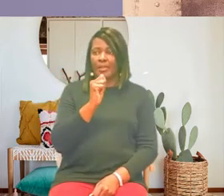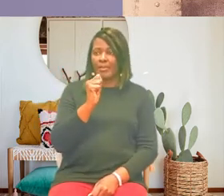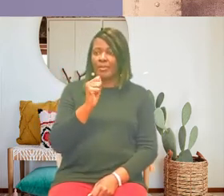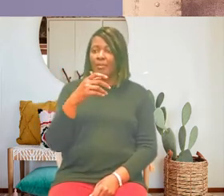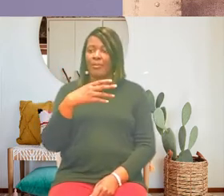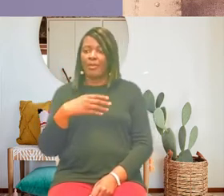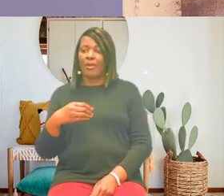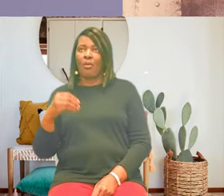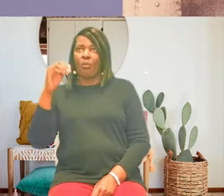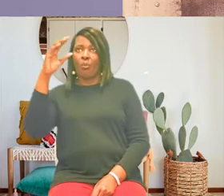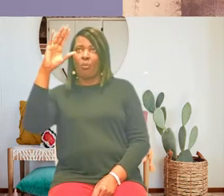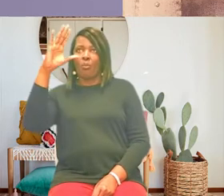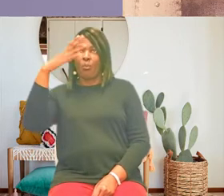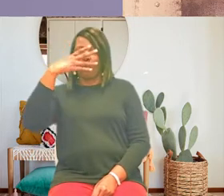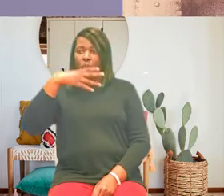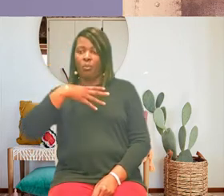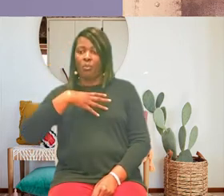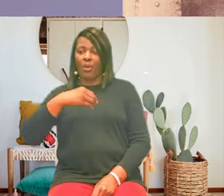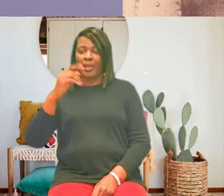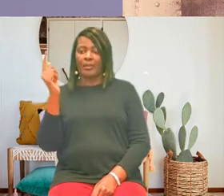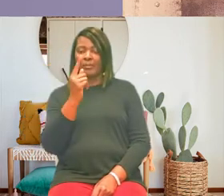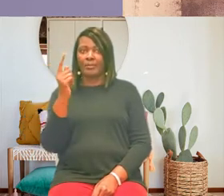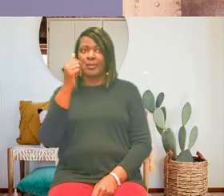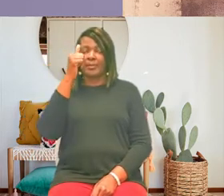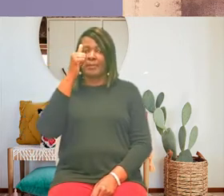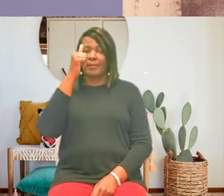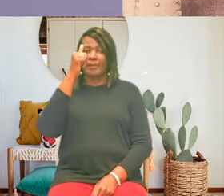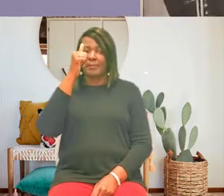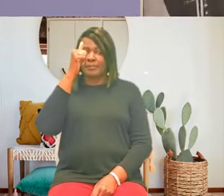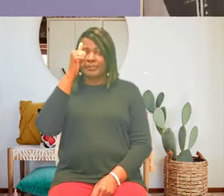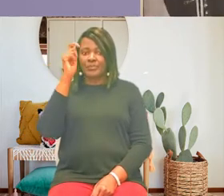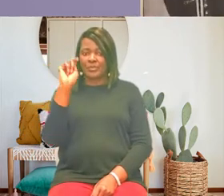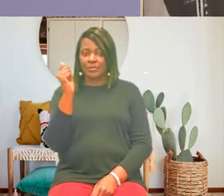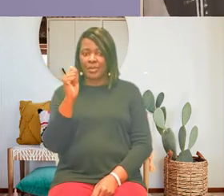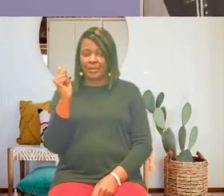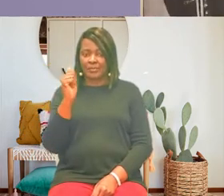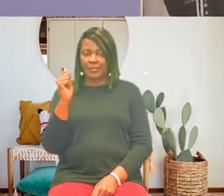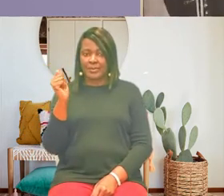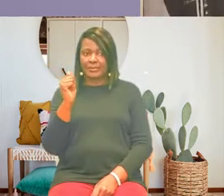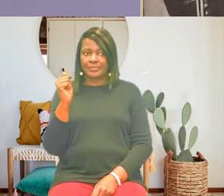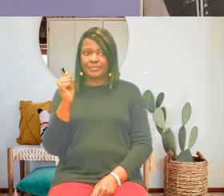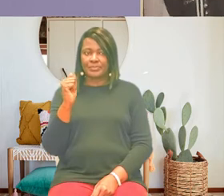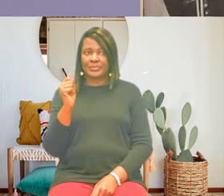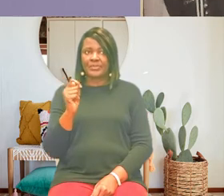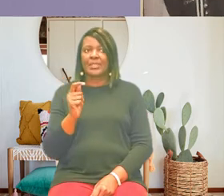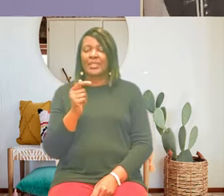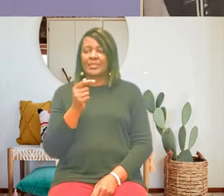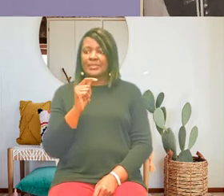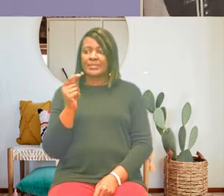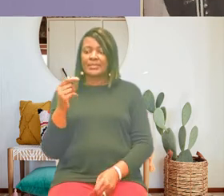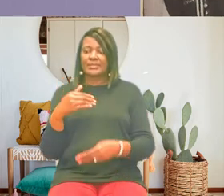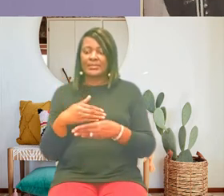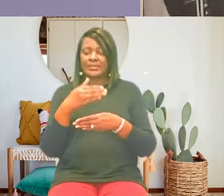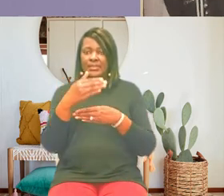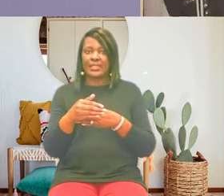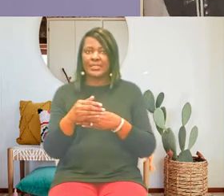go behind a tree that had a squirming in our seats then she seemed to warm up to us